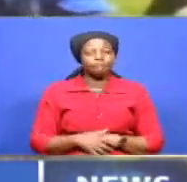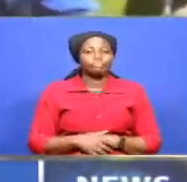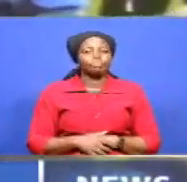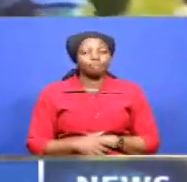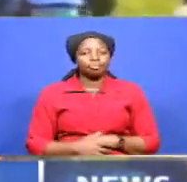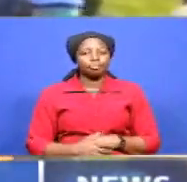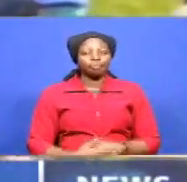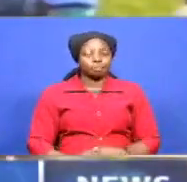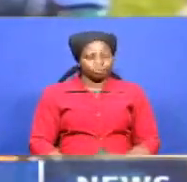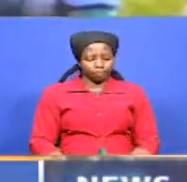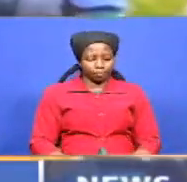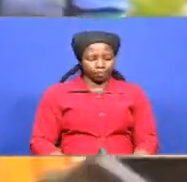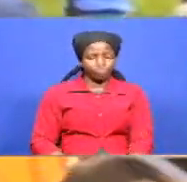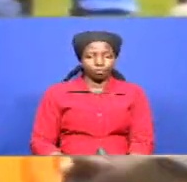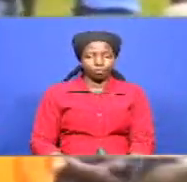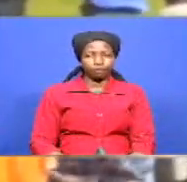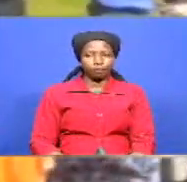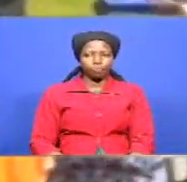Serafina Robie.